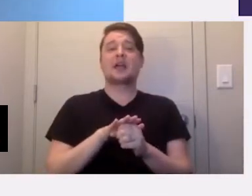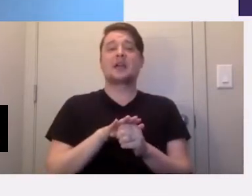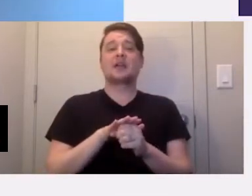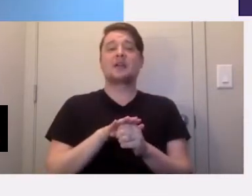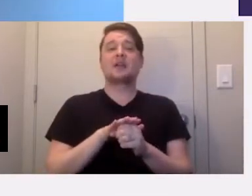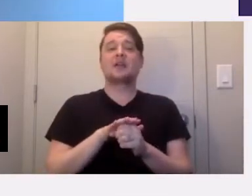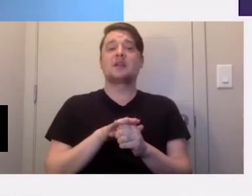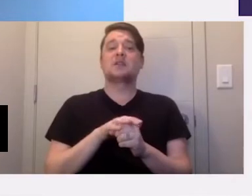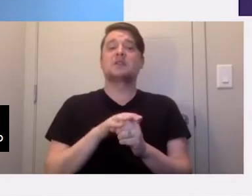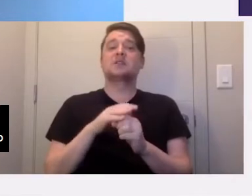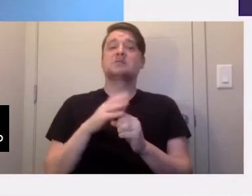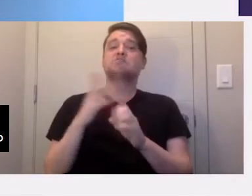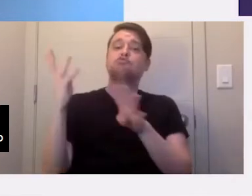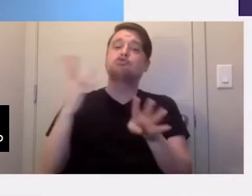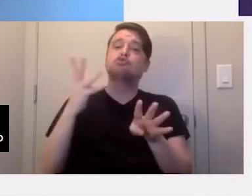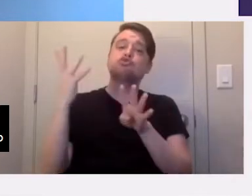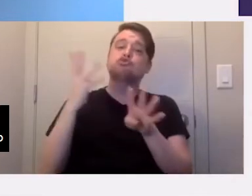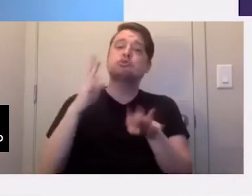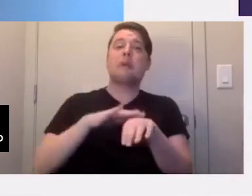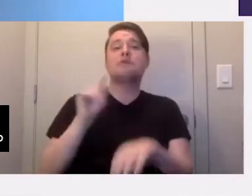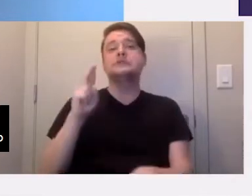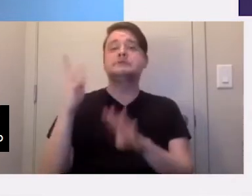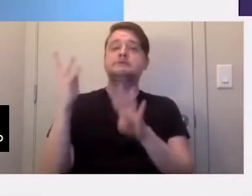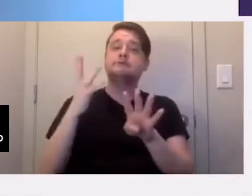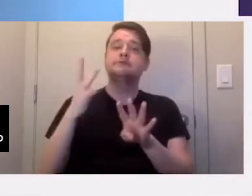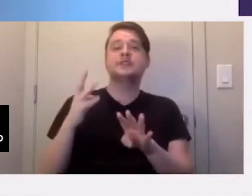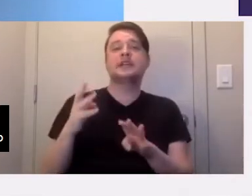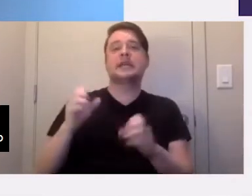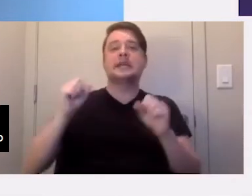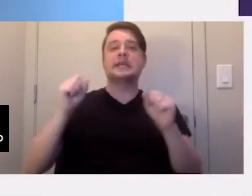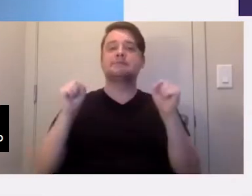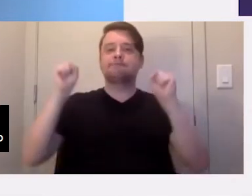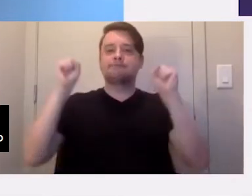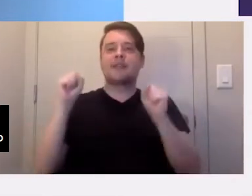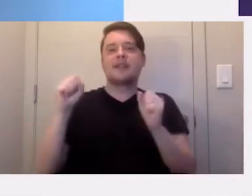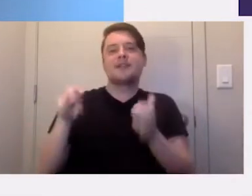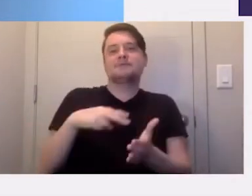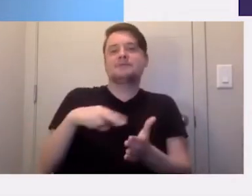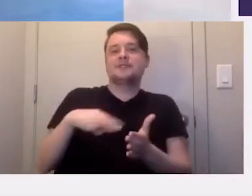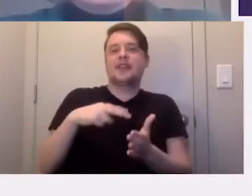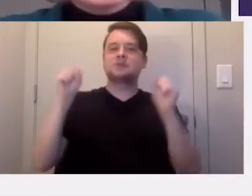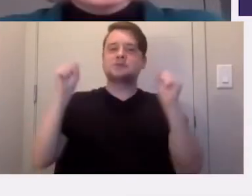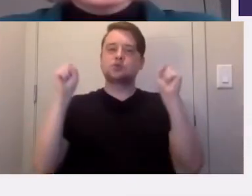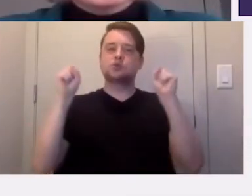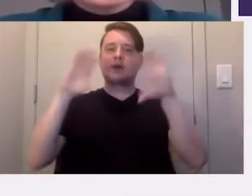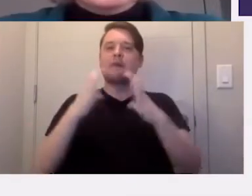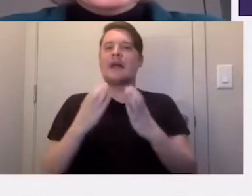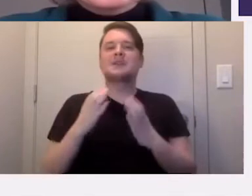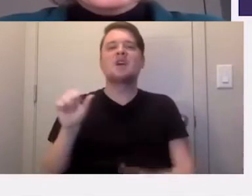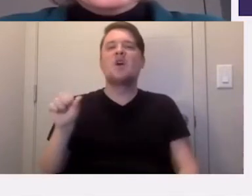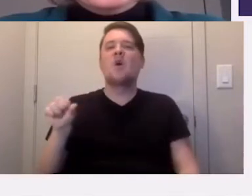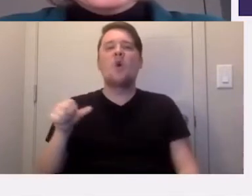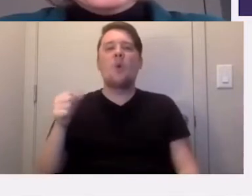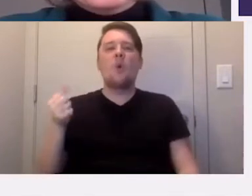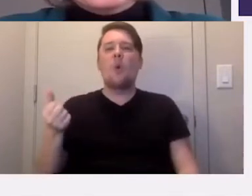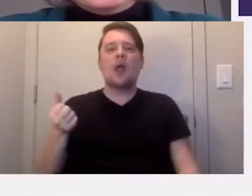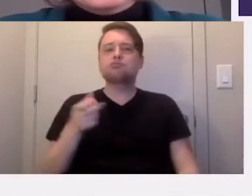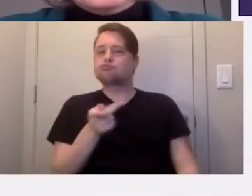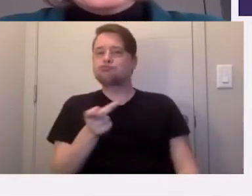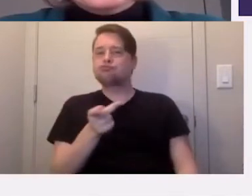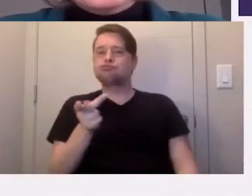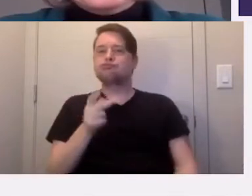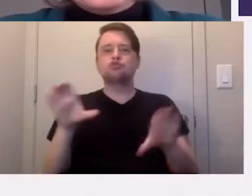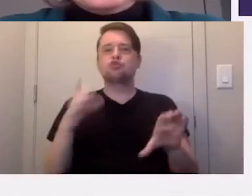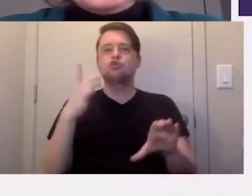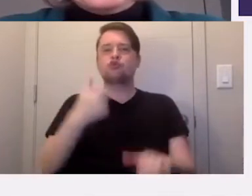studio, now on the television set, hip-hop dance class. And I wonder if the two of you could share some of your self-care actions